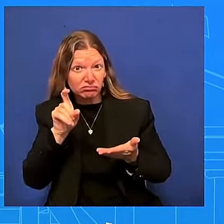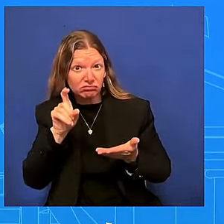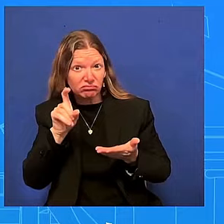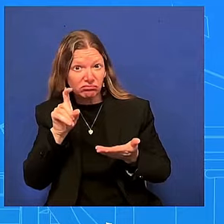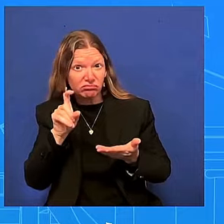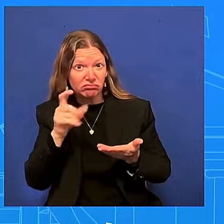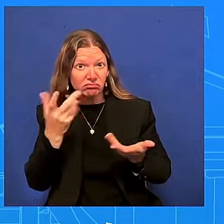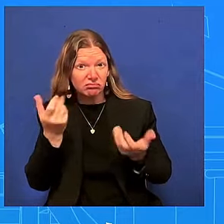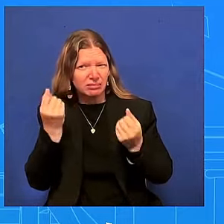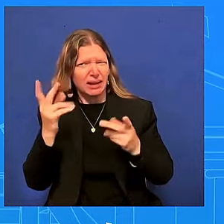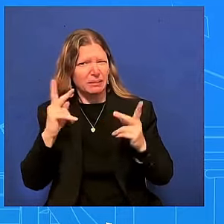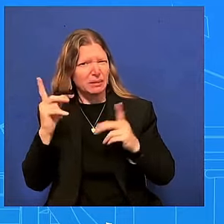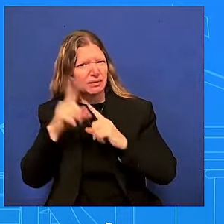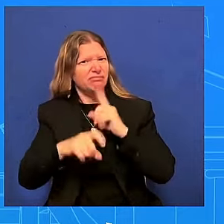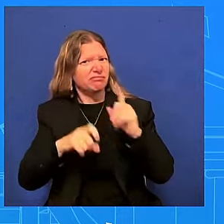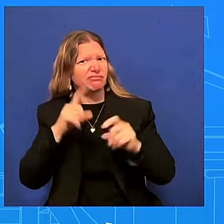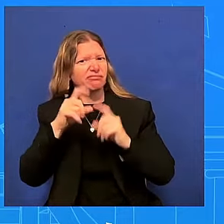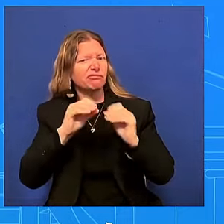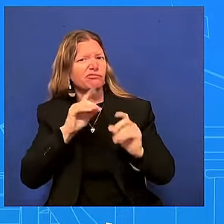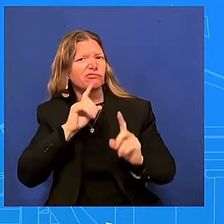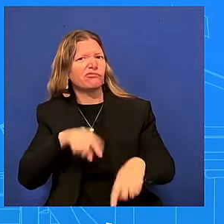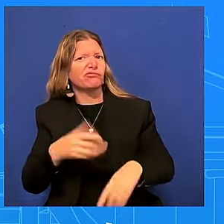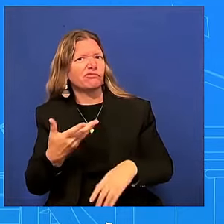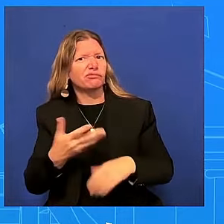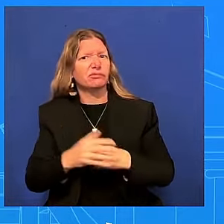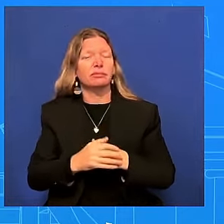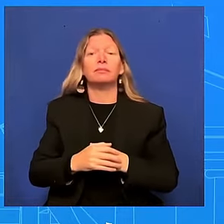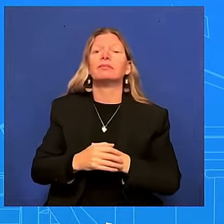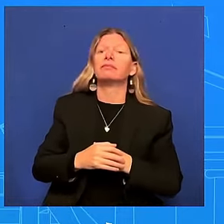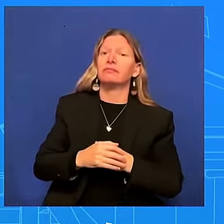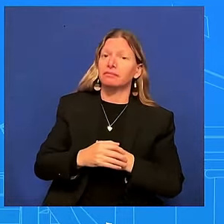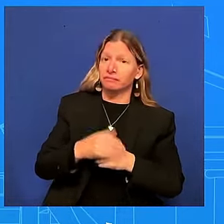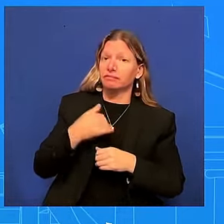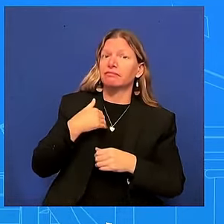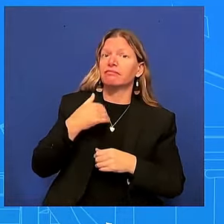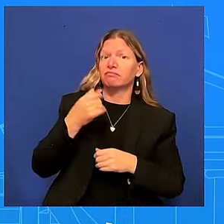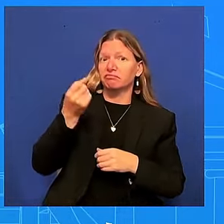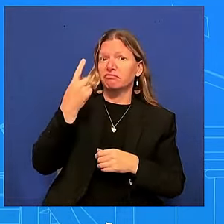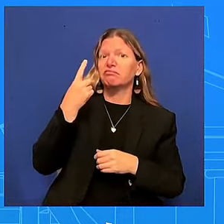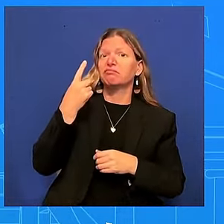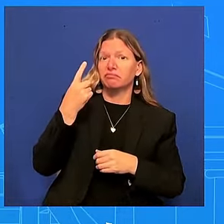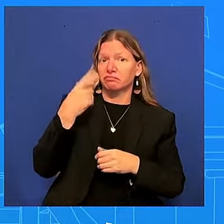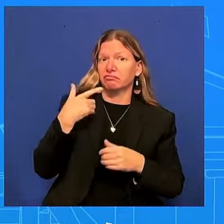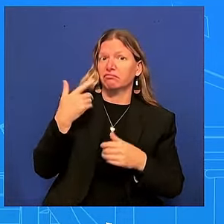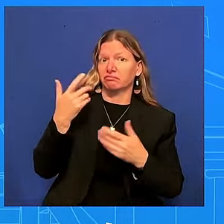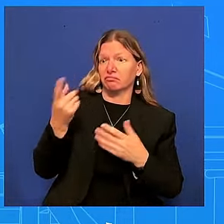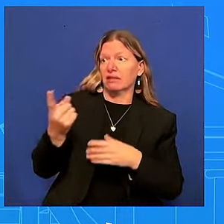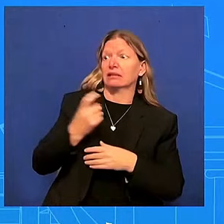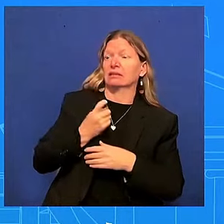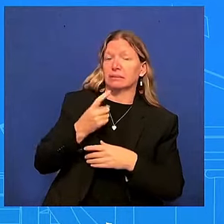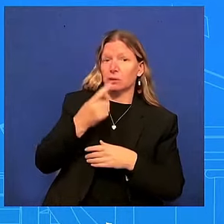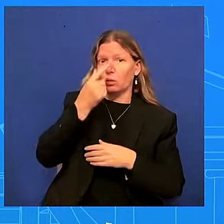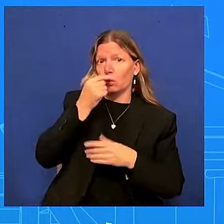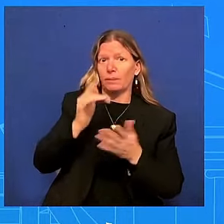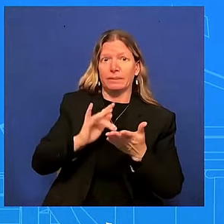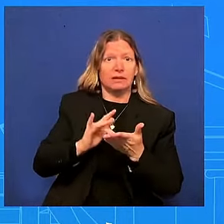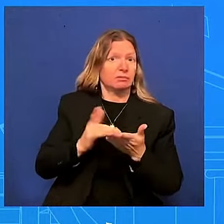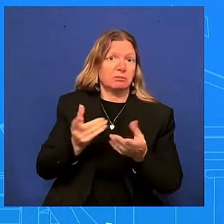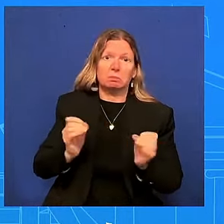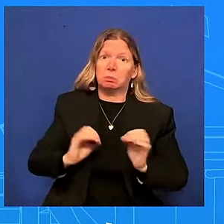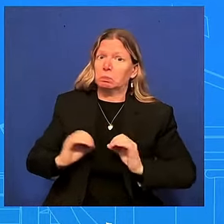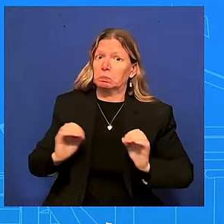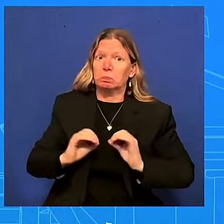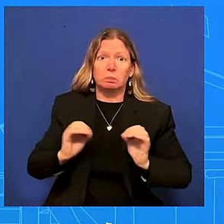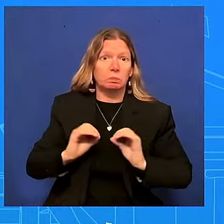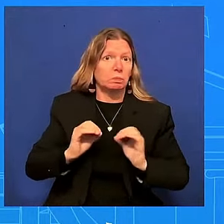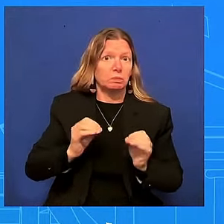about the cold medicine i asked about the cold medicine he was not taking any cold medicine uh and i don't have anything beyond that i don't have anything beyond that to